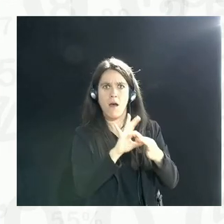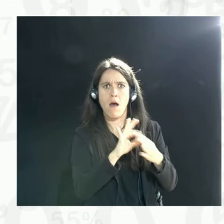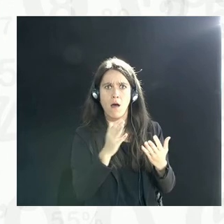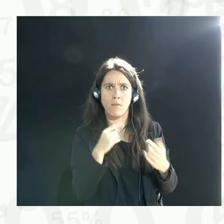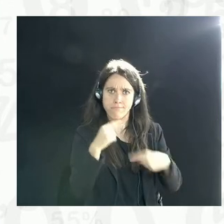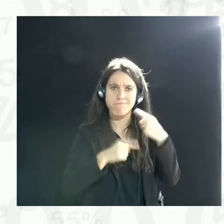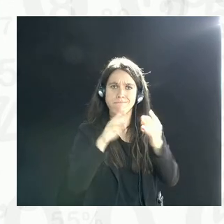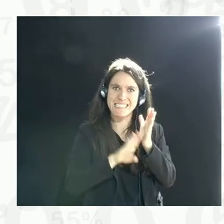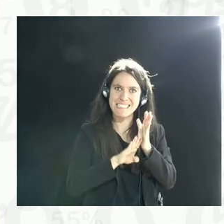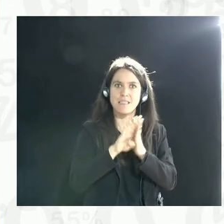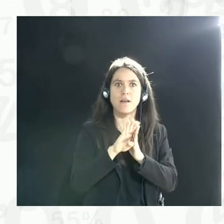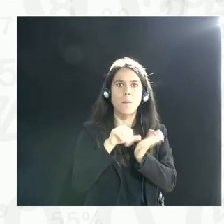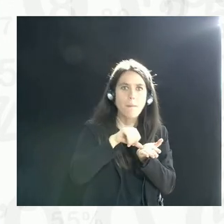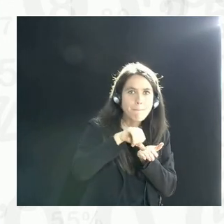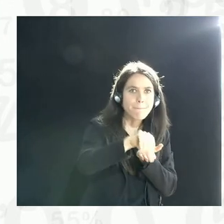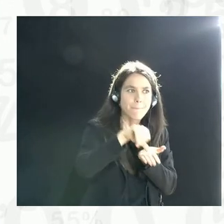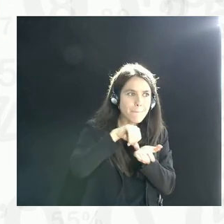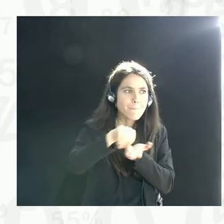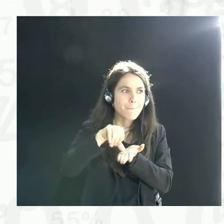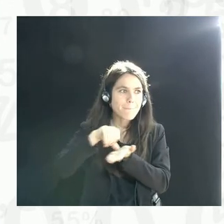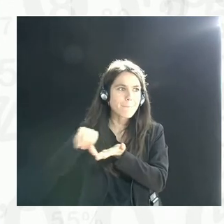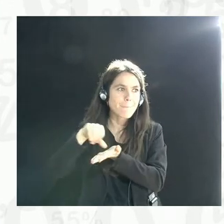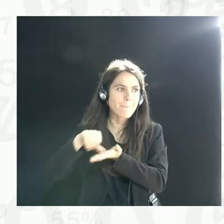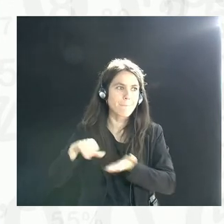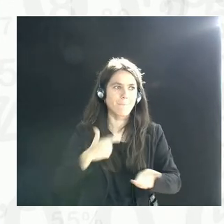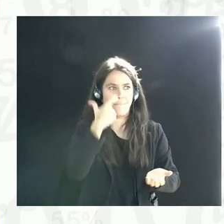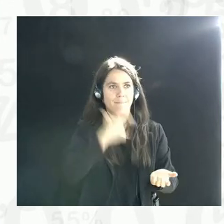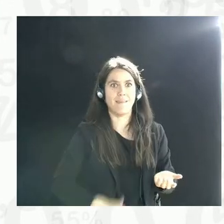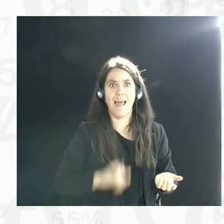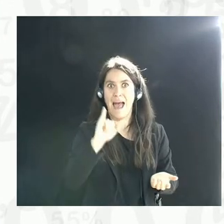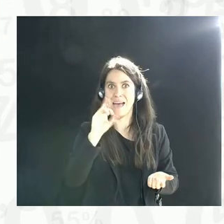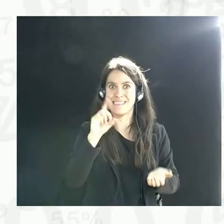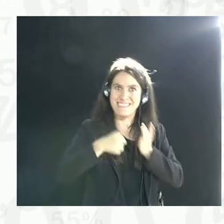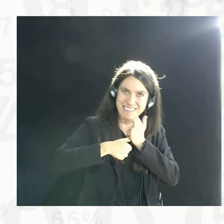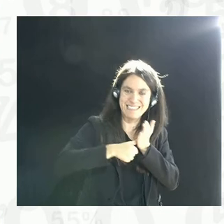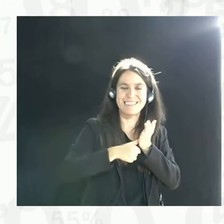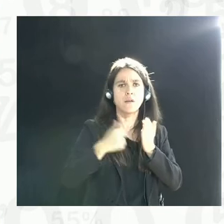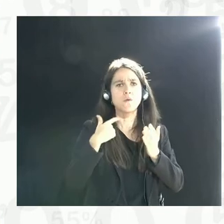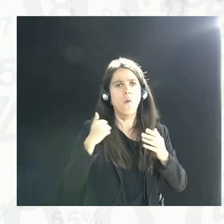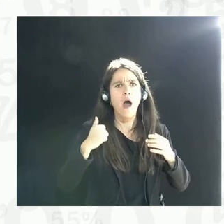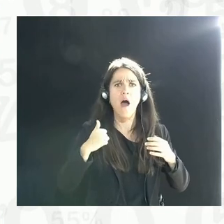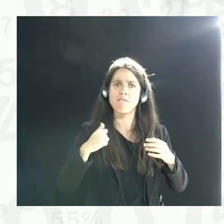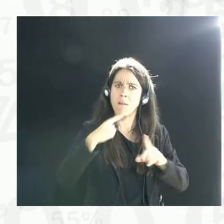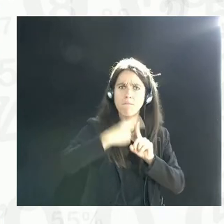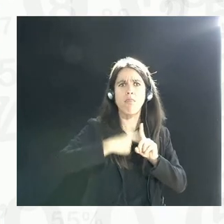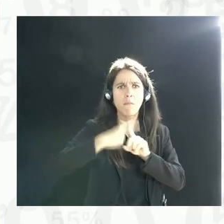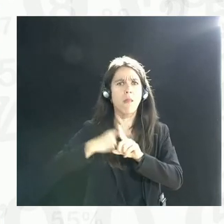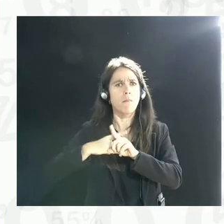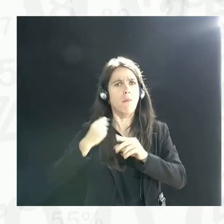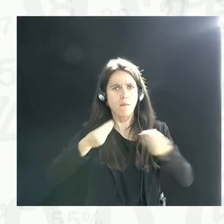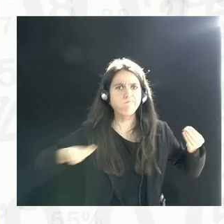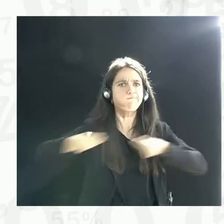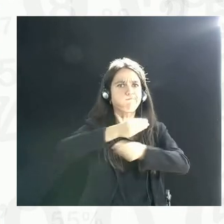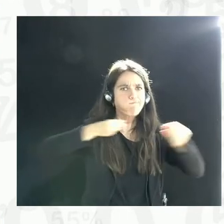developed a national payments infrastructure that is now clocking around 3 billion transactions every month. So that shows that there is a